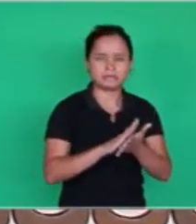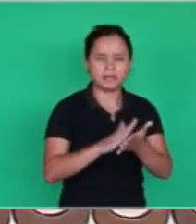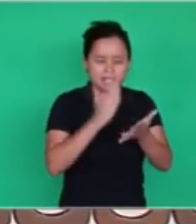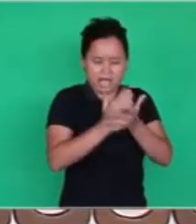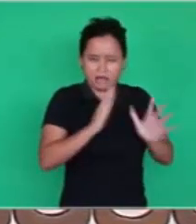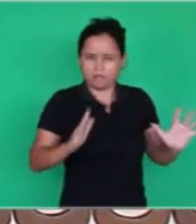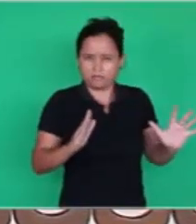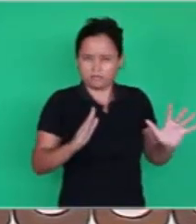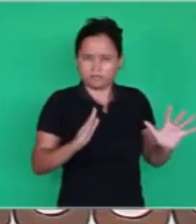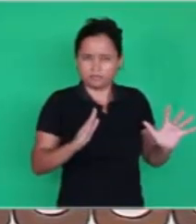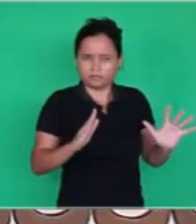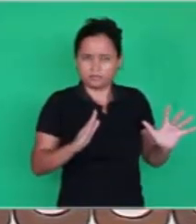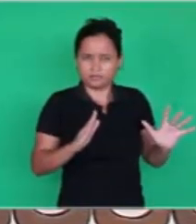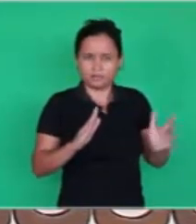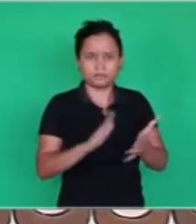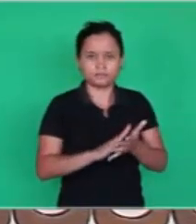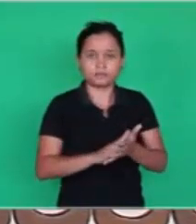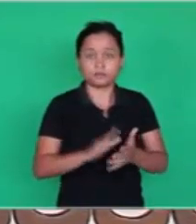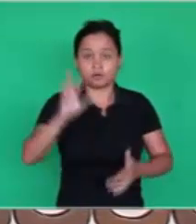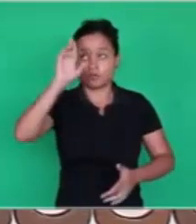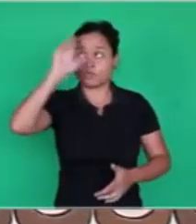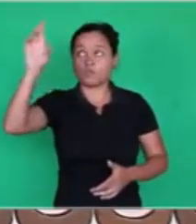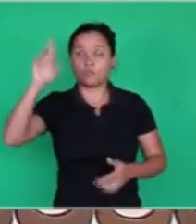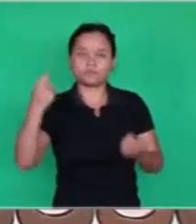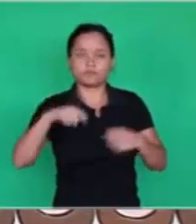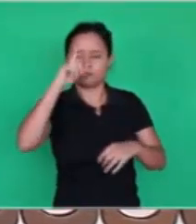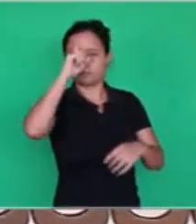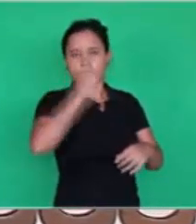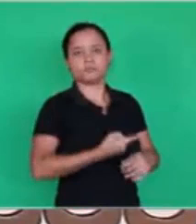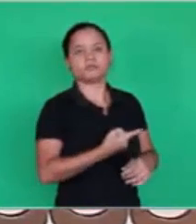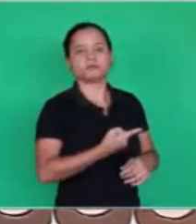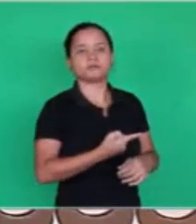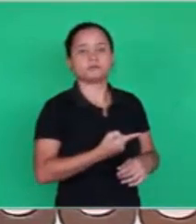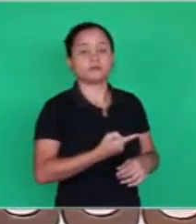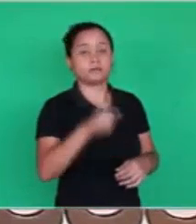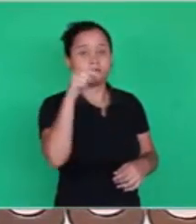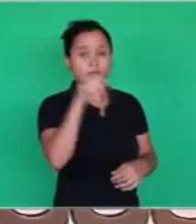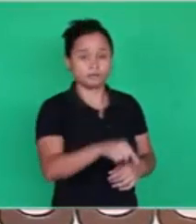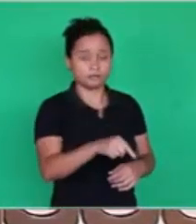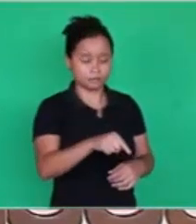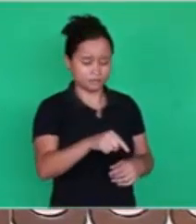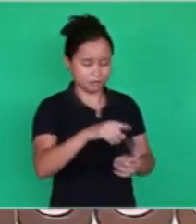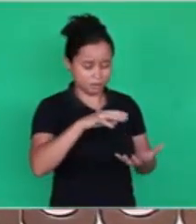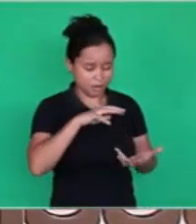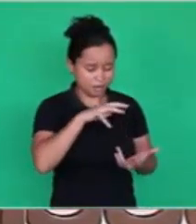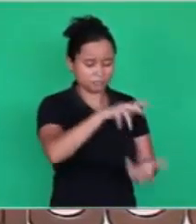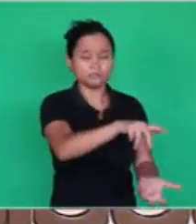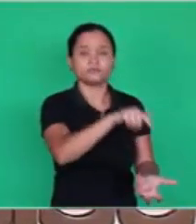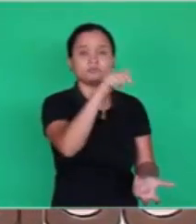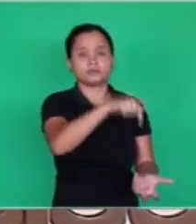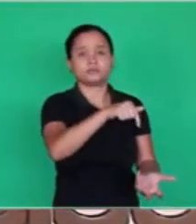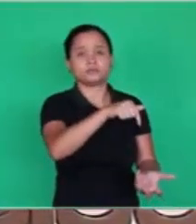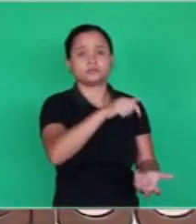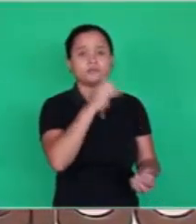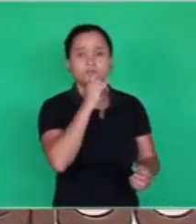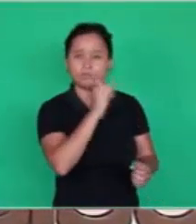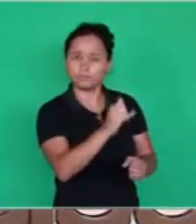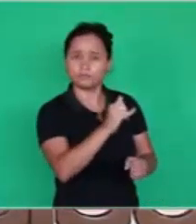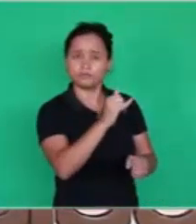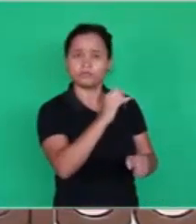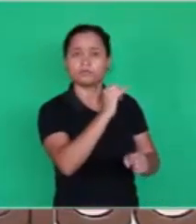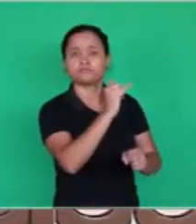the Lord's command. There is a world here that has atomic energy